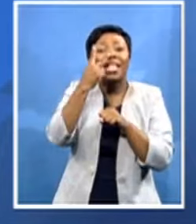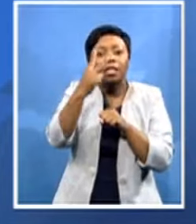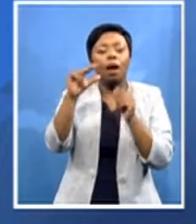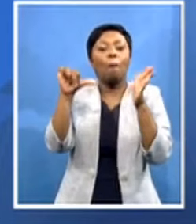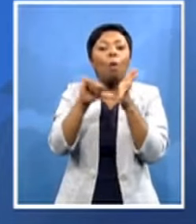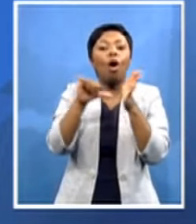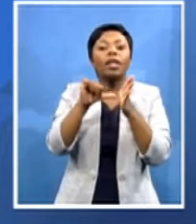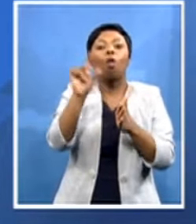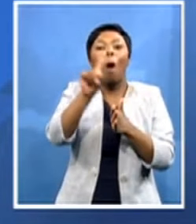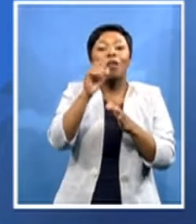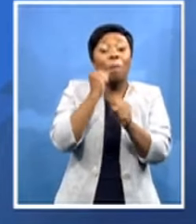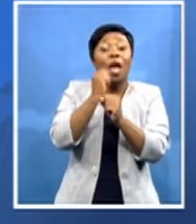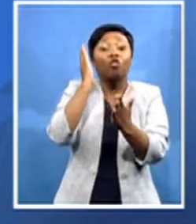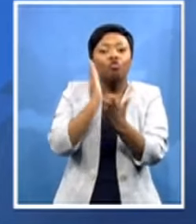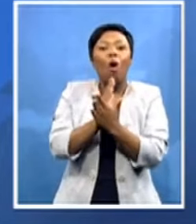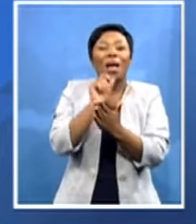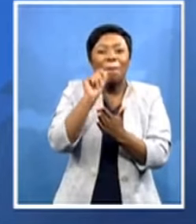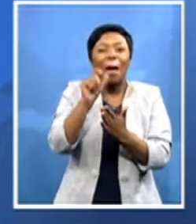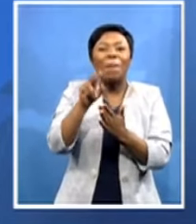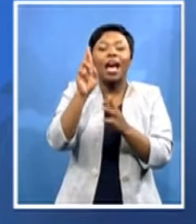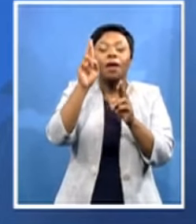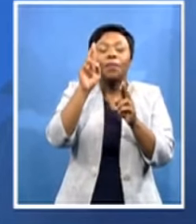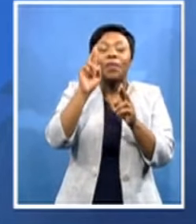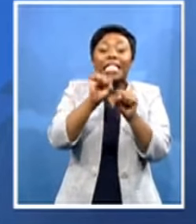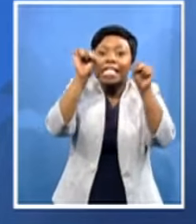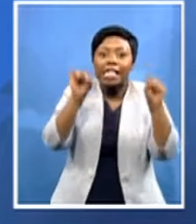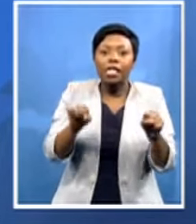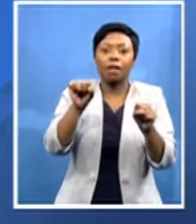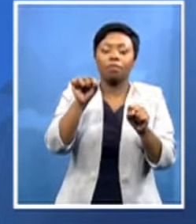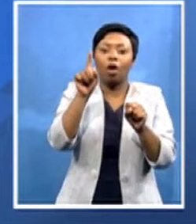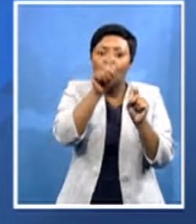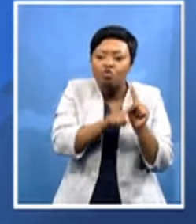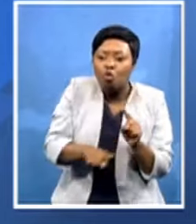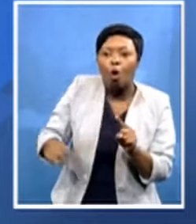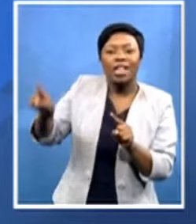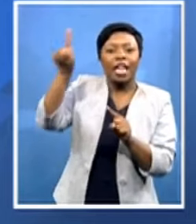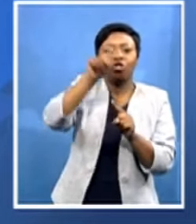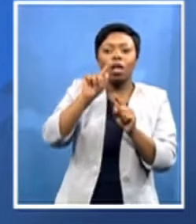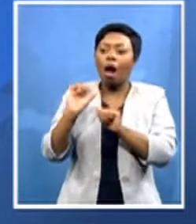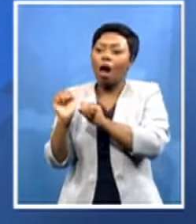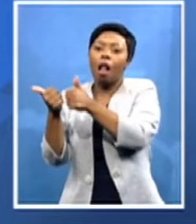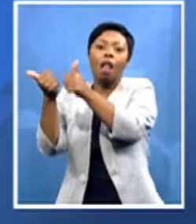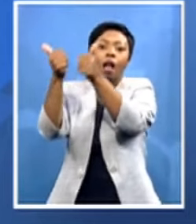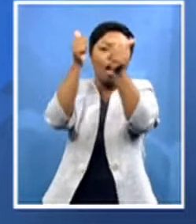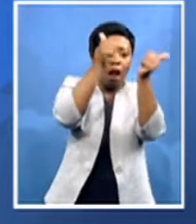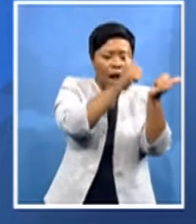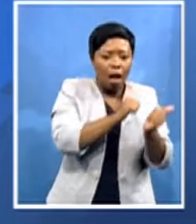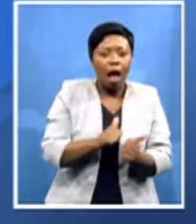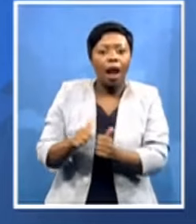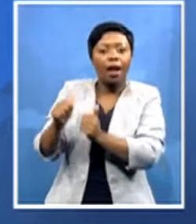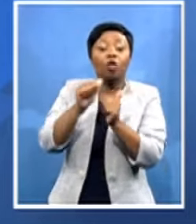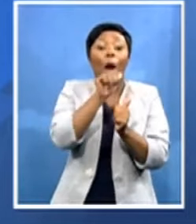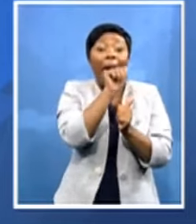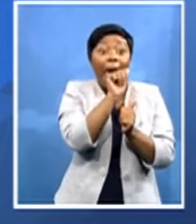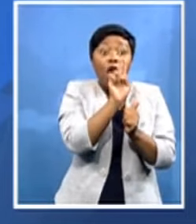system which is a resolution from the au as well so that we give all regions equal